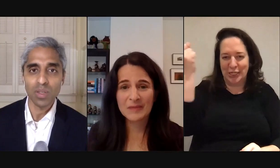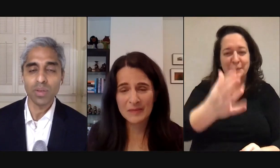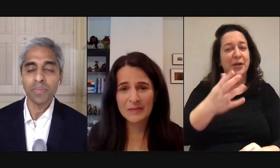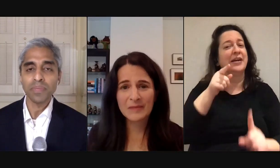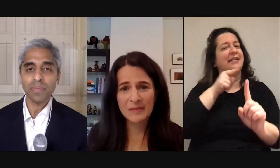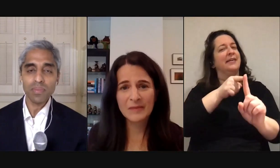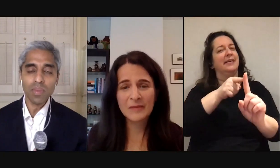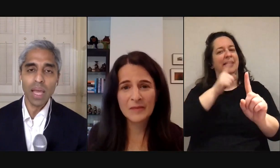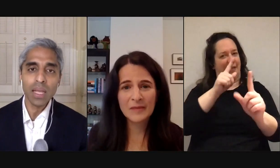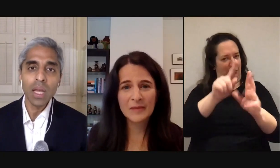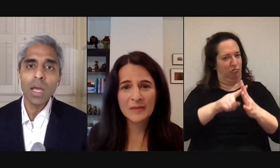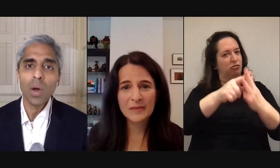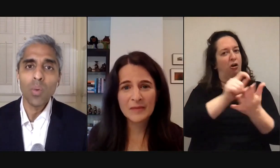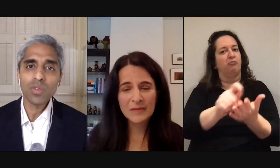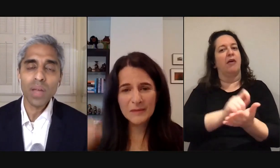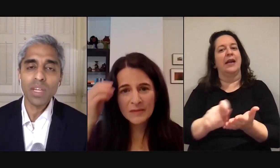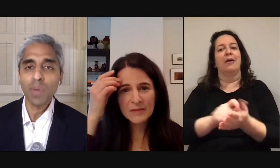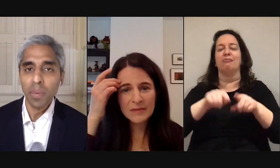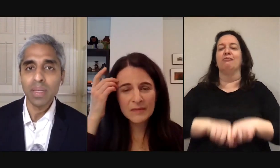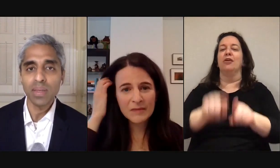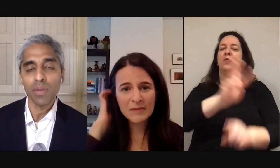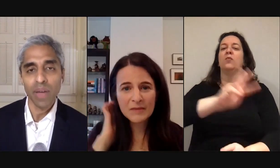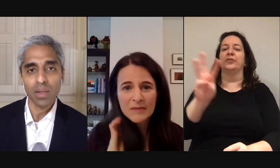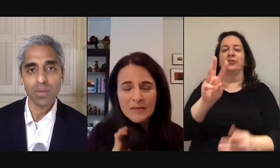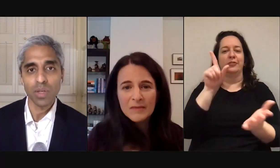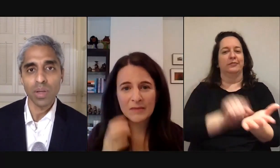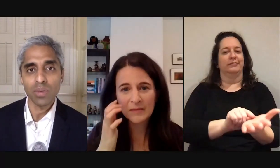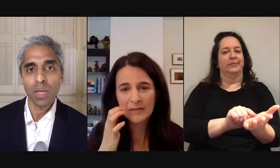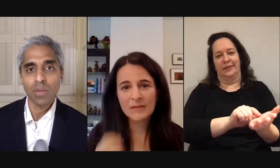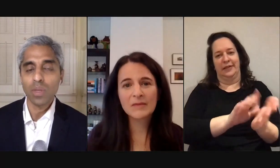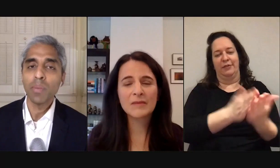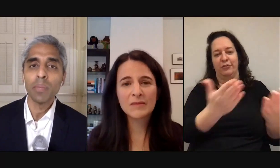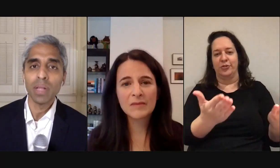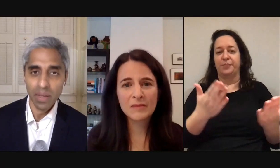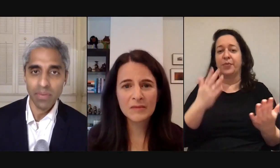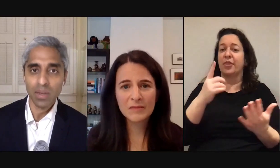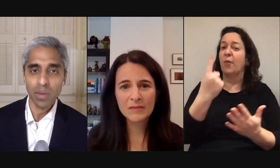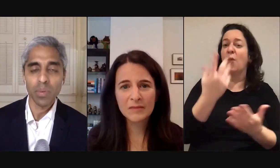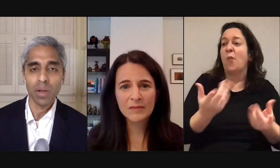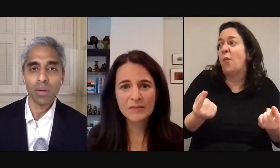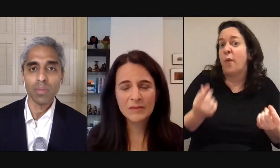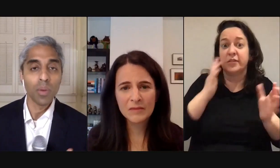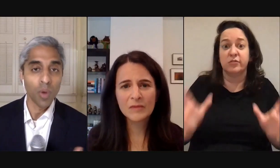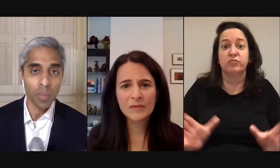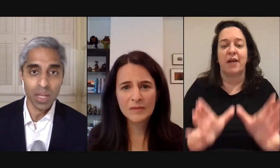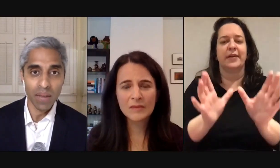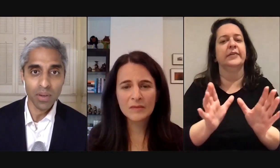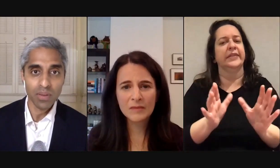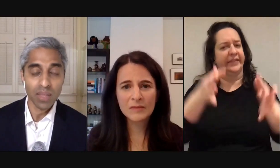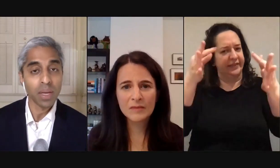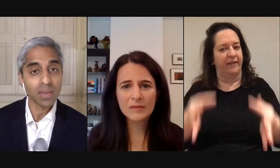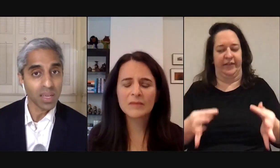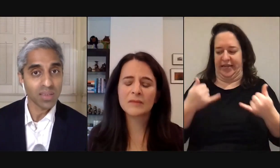western literature and what's driving is probably several factors you know there's certainly a mobility factor where we are more mobile